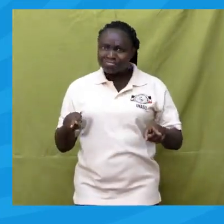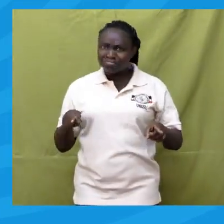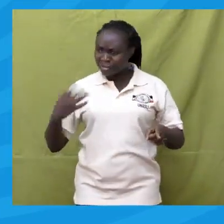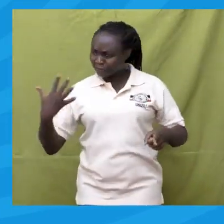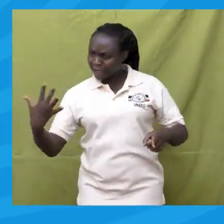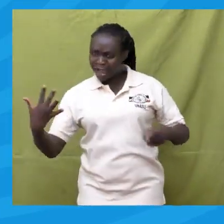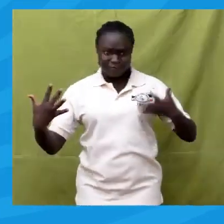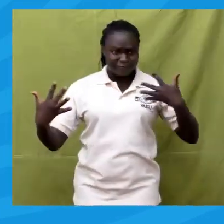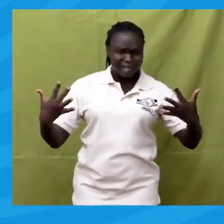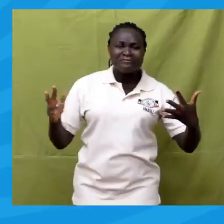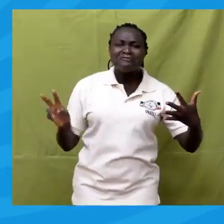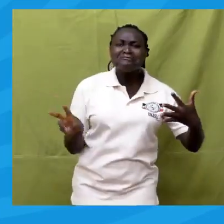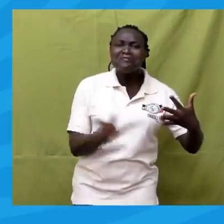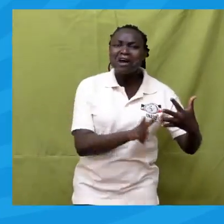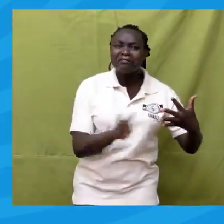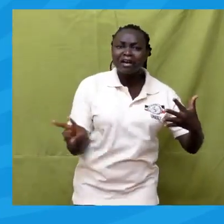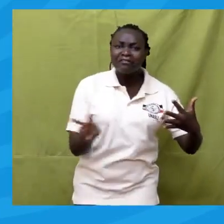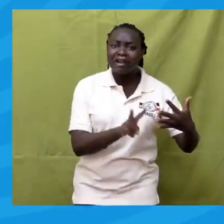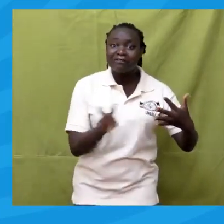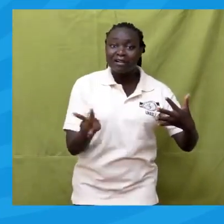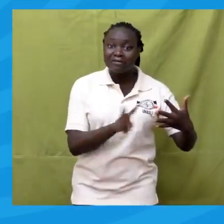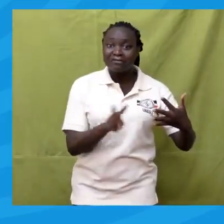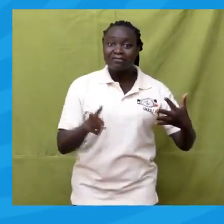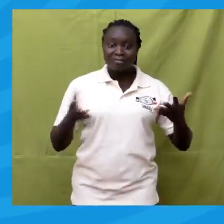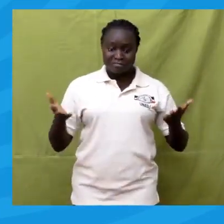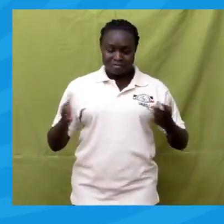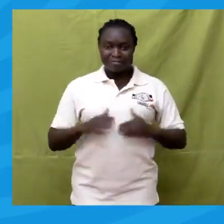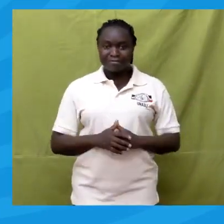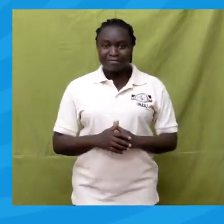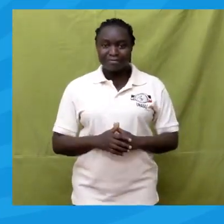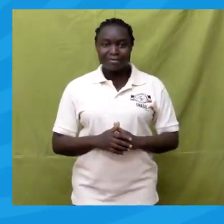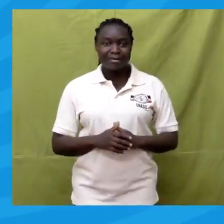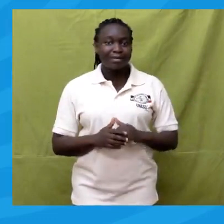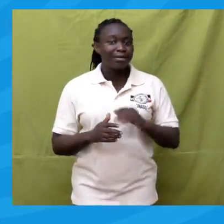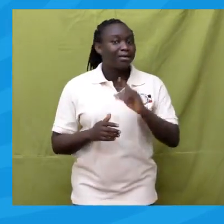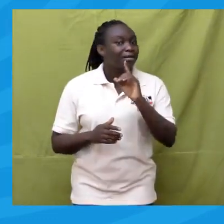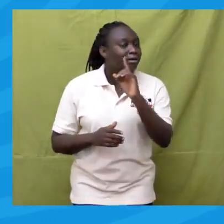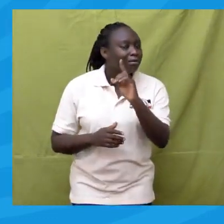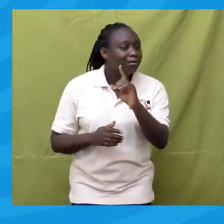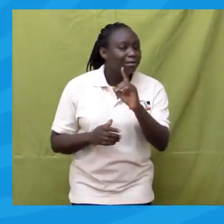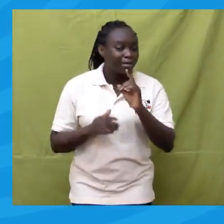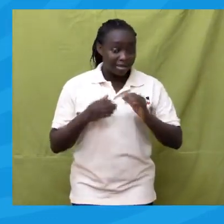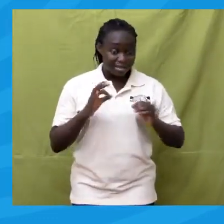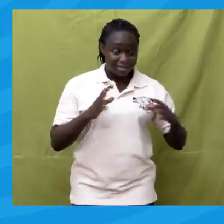of members are